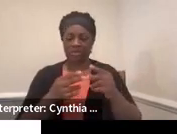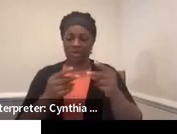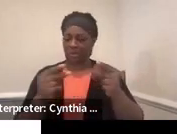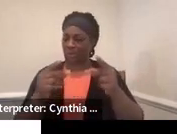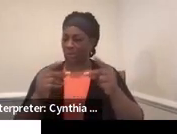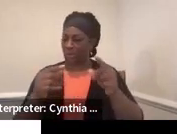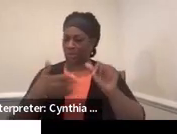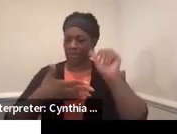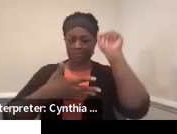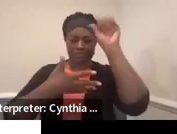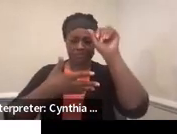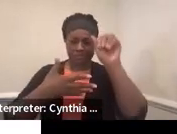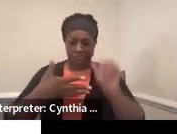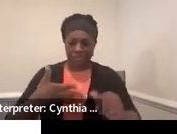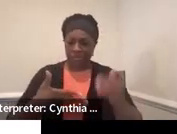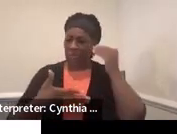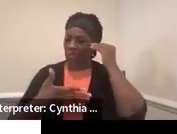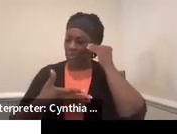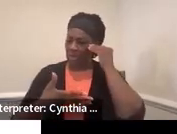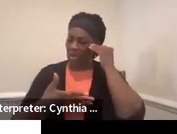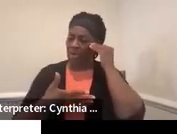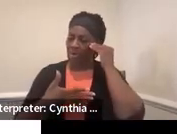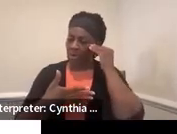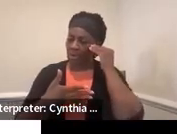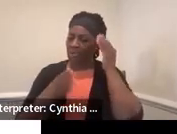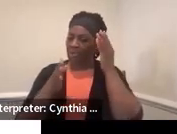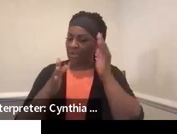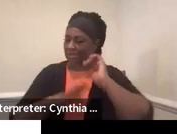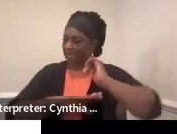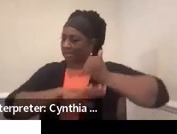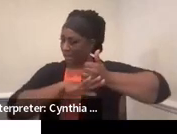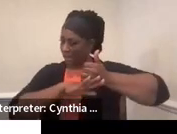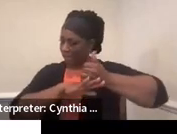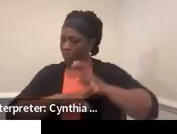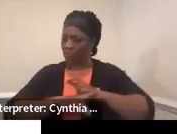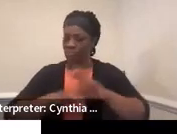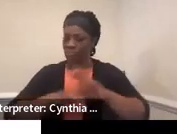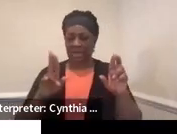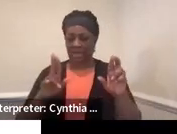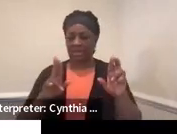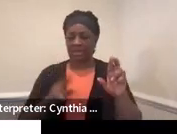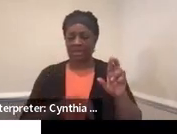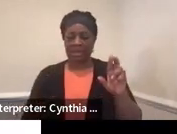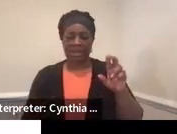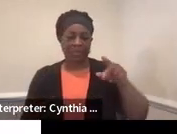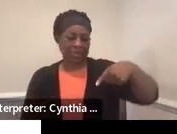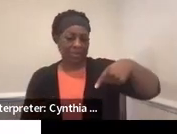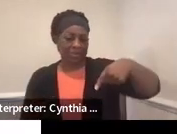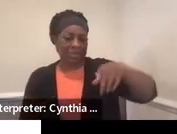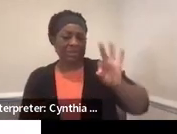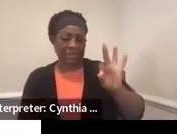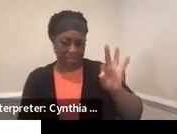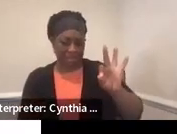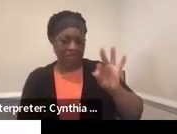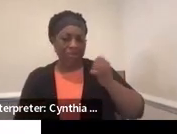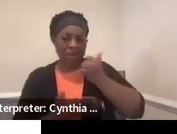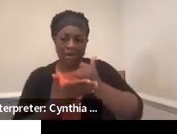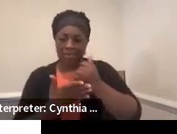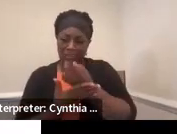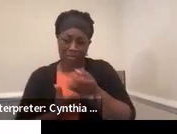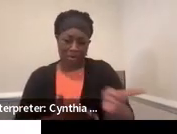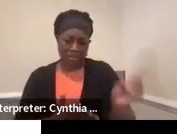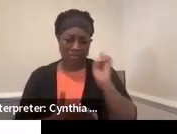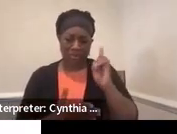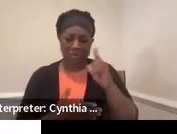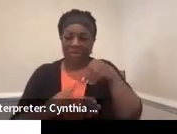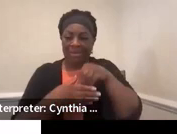know that they are very thoughtfully placed in our PD to be helpful for you in